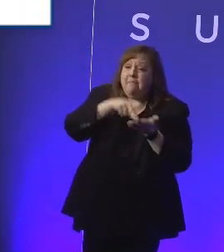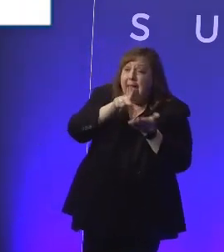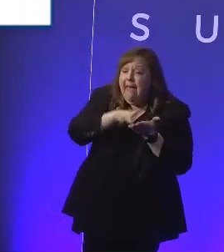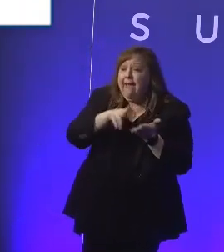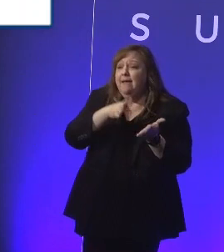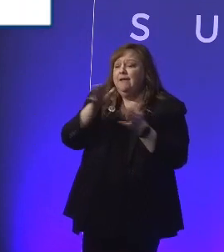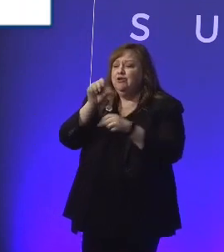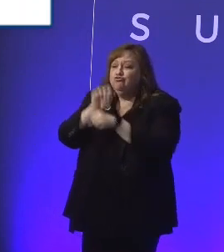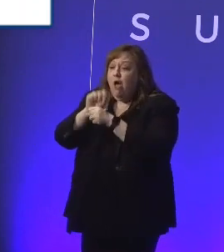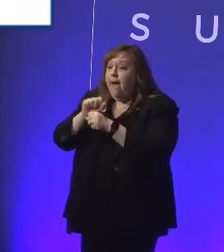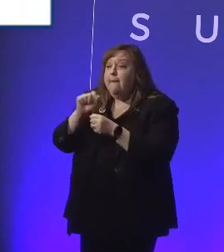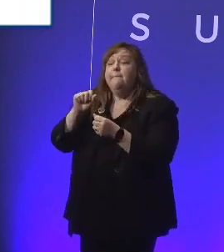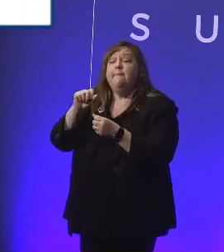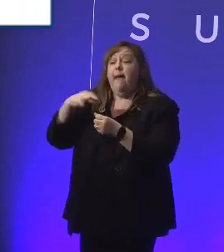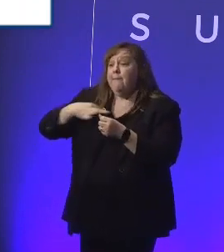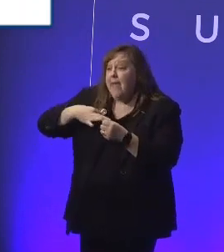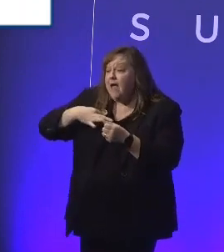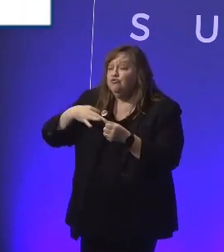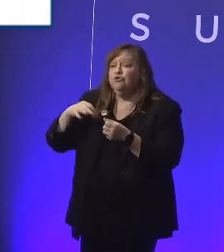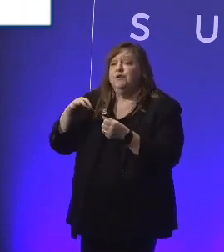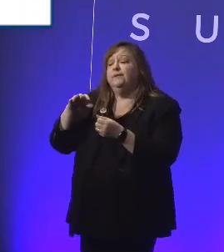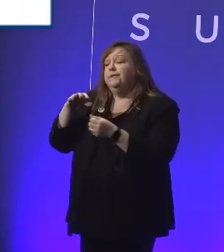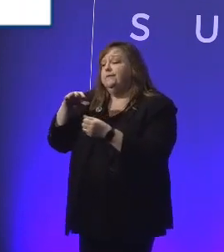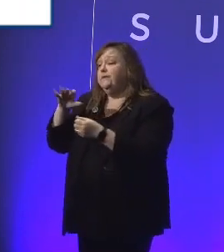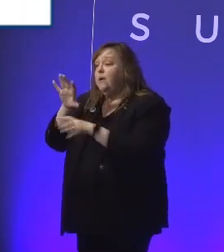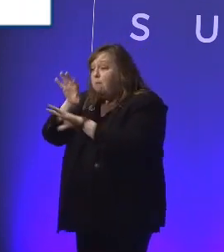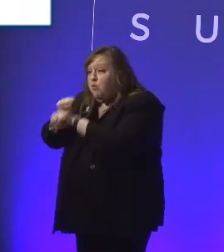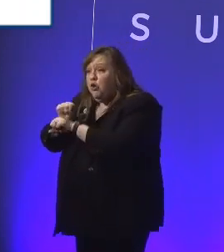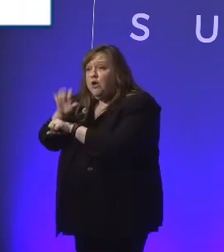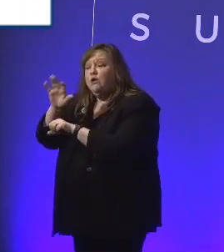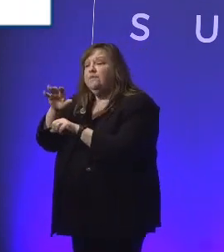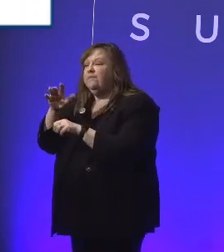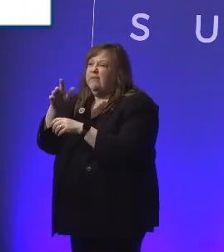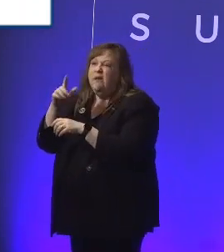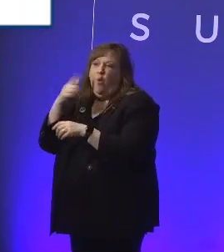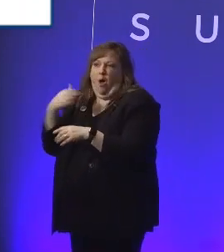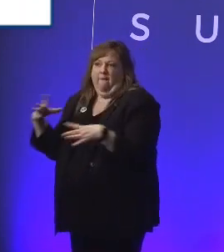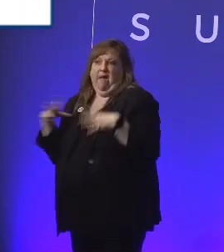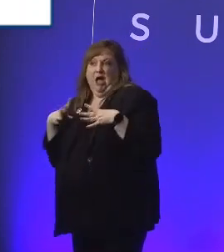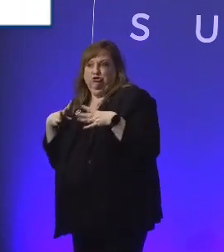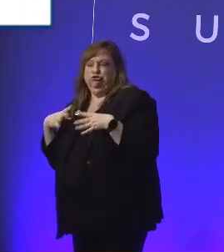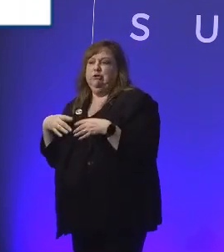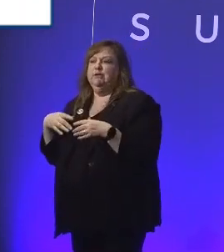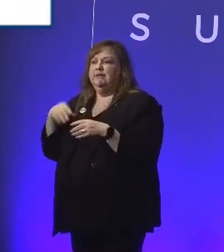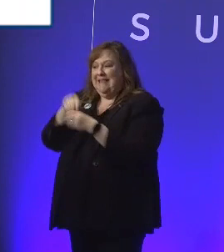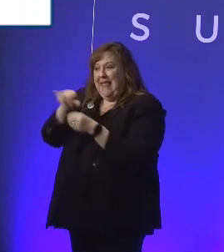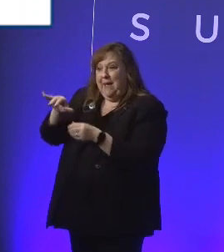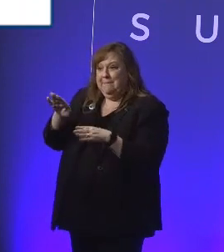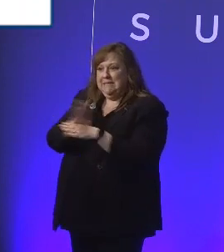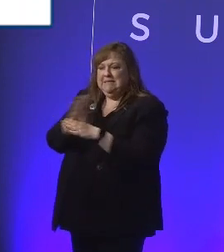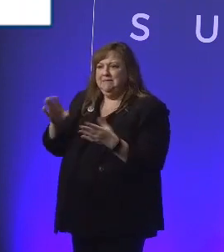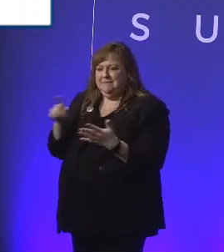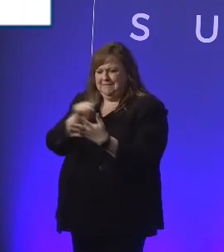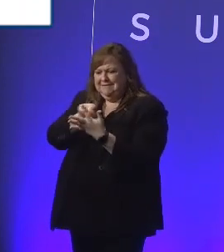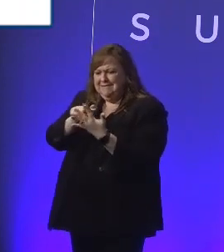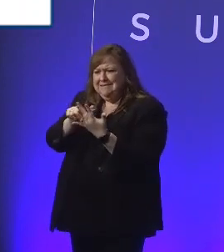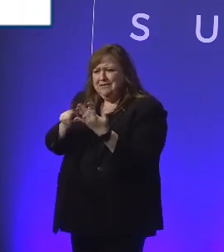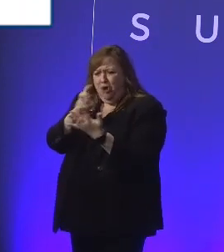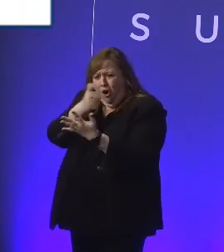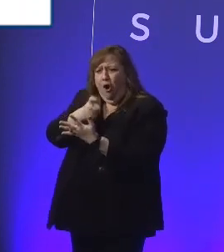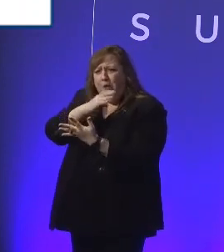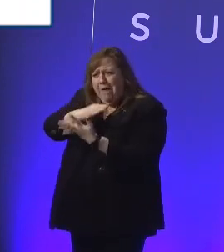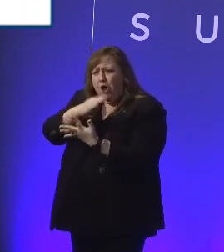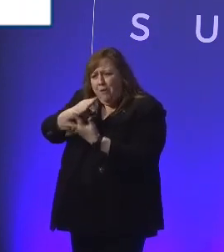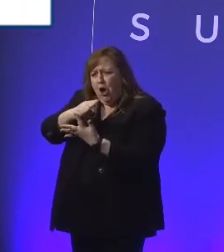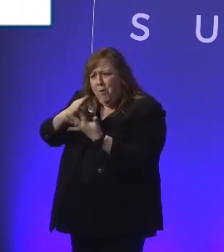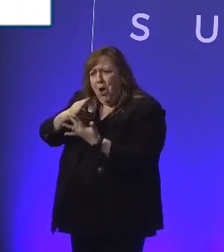booking your leave inside a business, these are some of the existing burdens that exist. And we're not talking about those things because sometimes even if you can